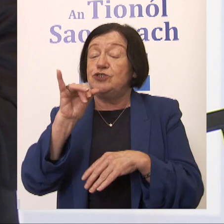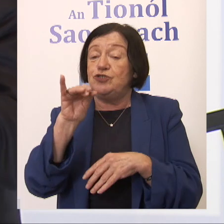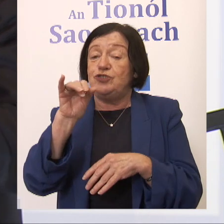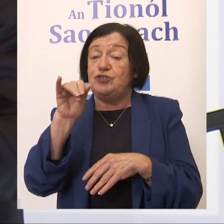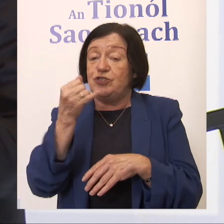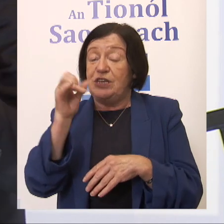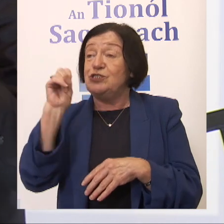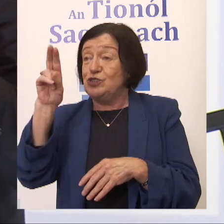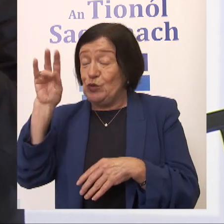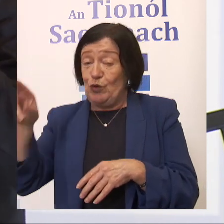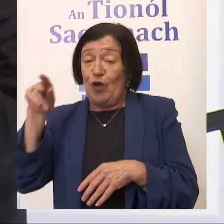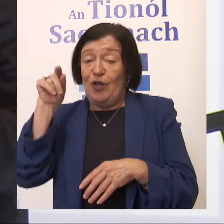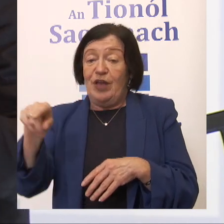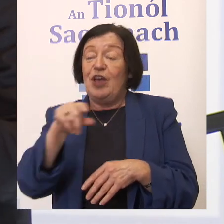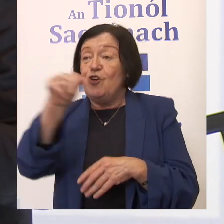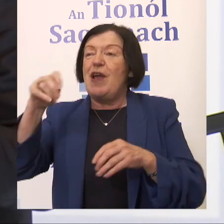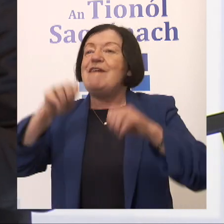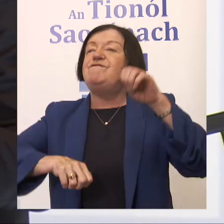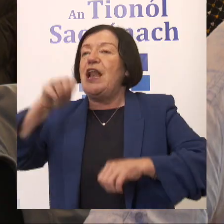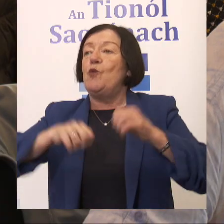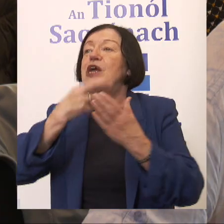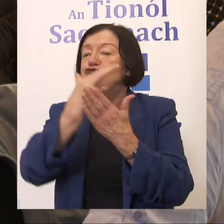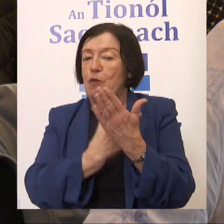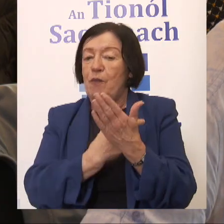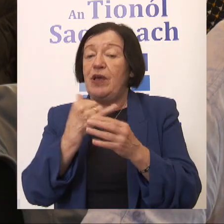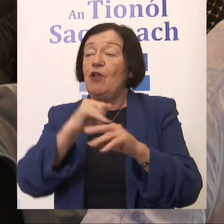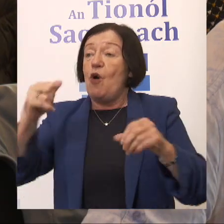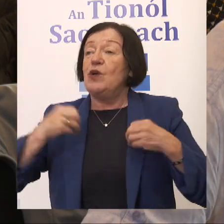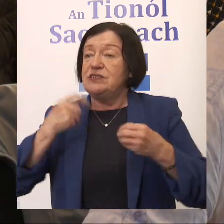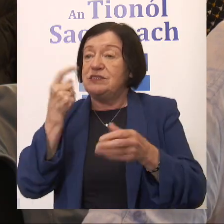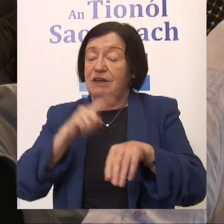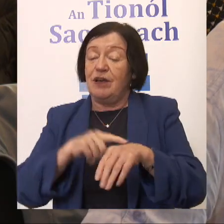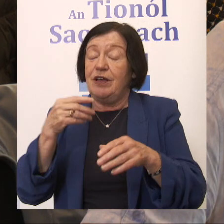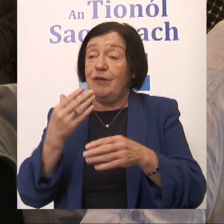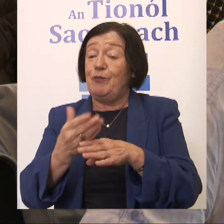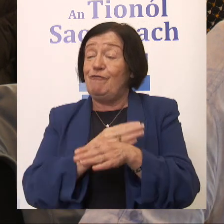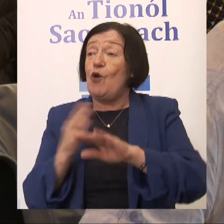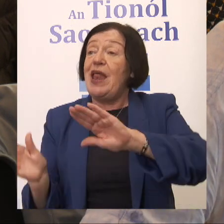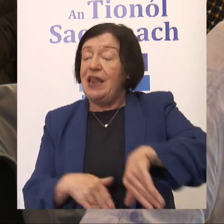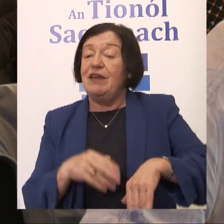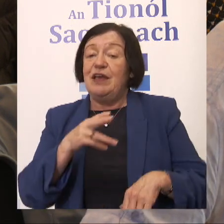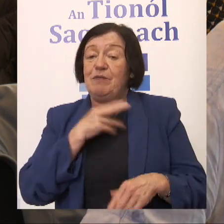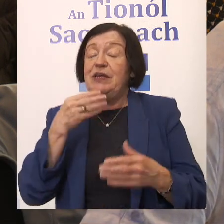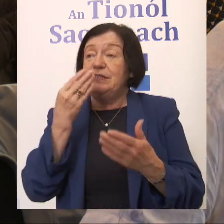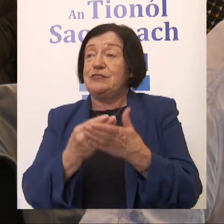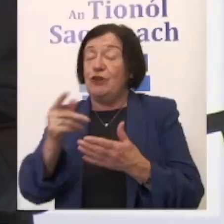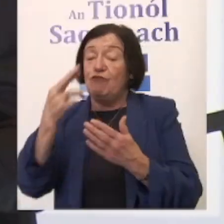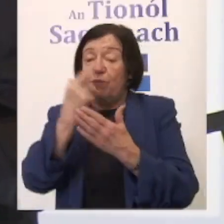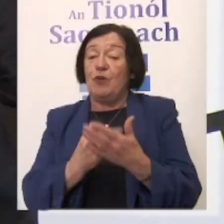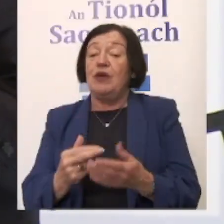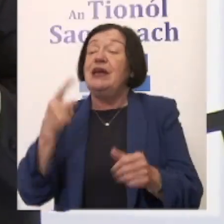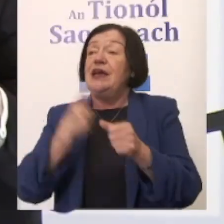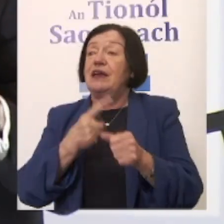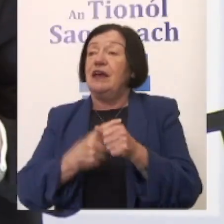I'll get in trouble if you don't do this, is your evaluation report. So, in your own time, before you leave, can you please fill out the reports. So, once again,